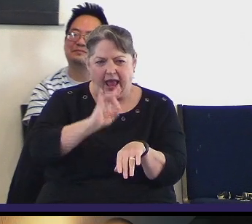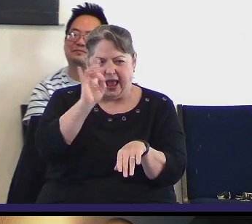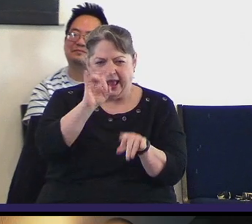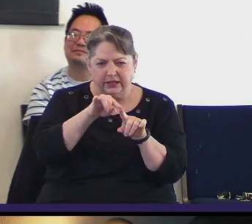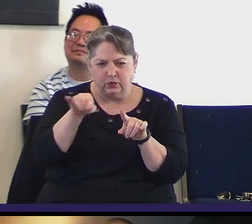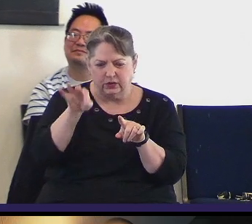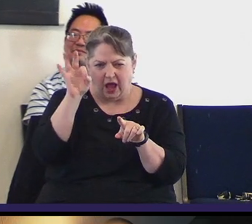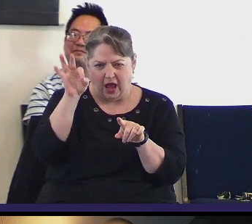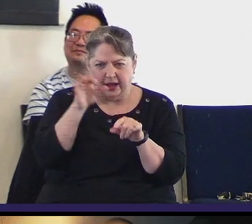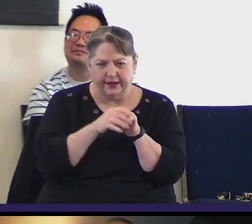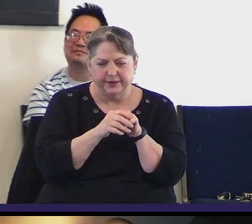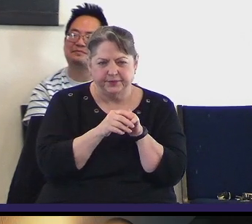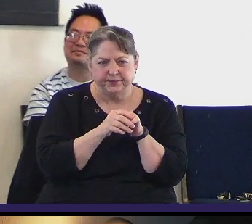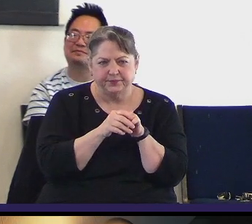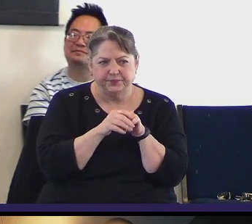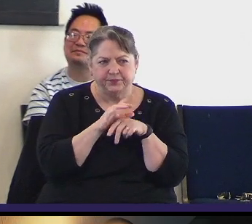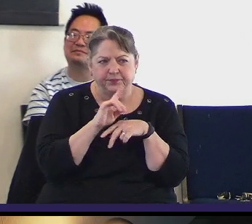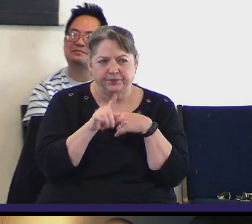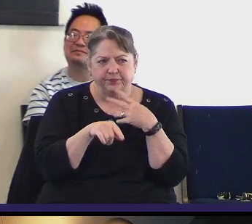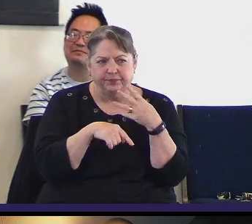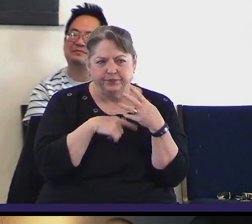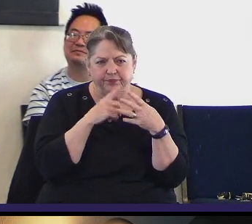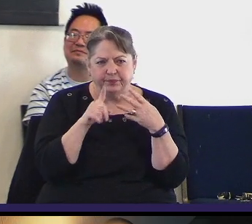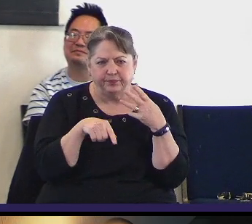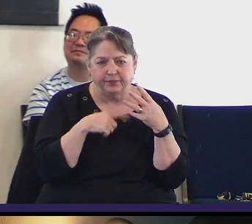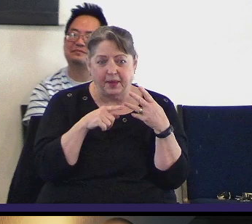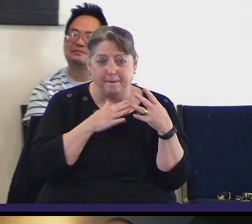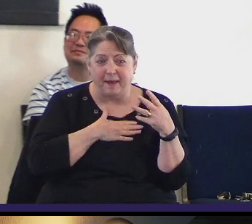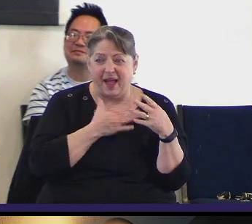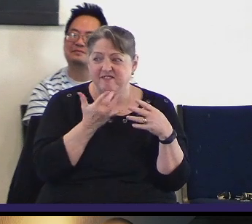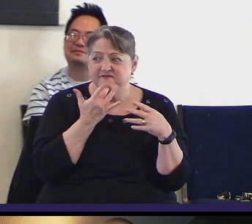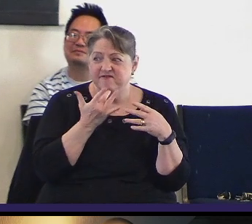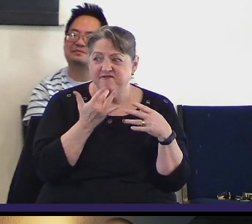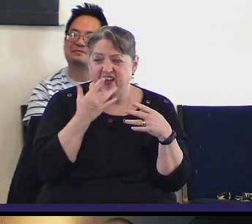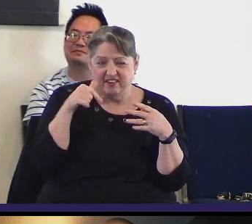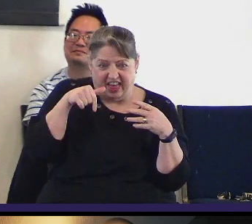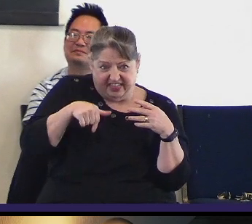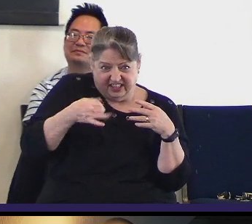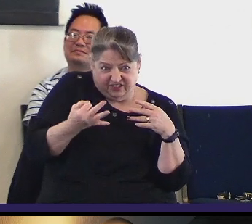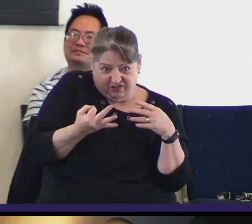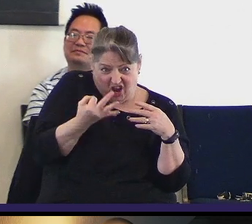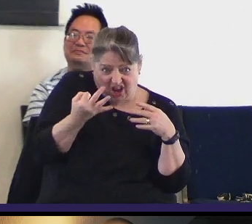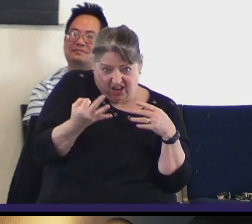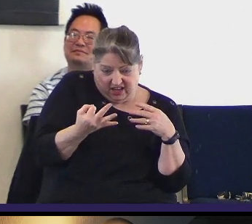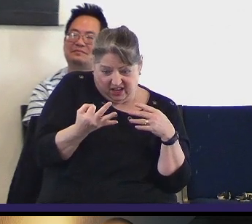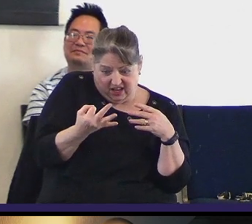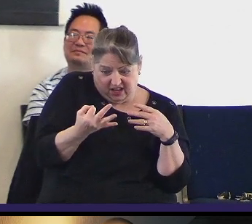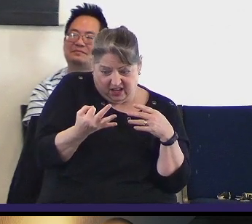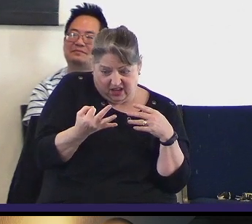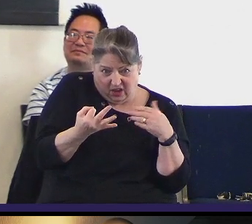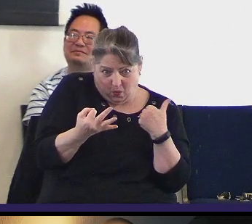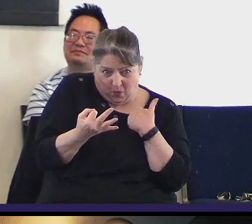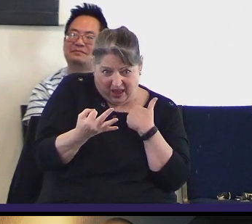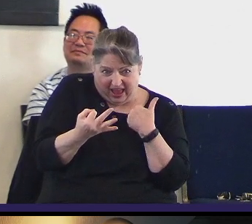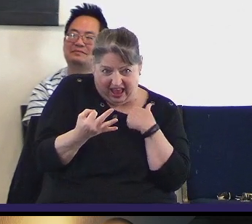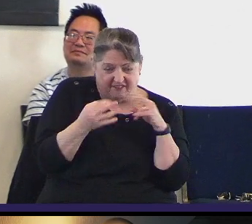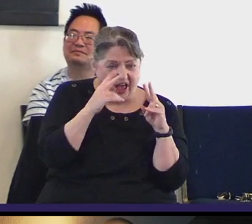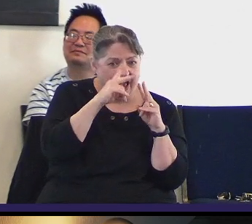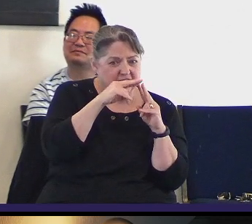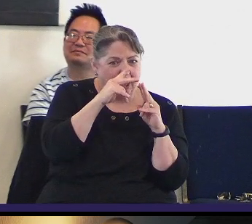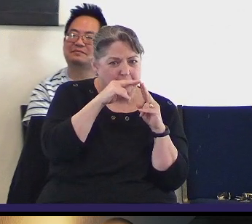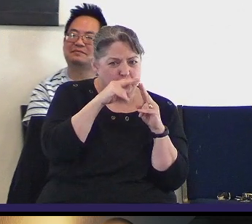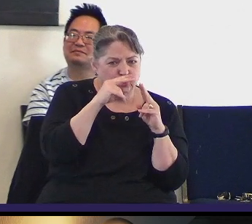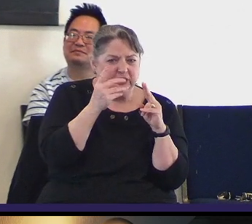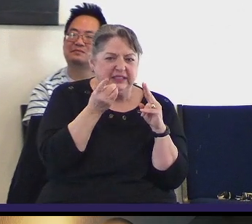9. And my favorite thing is this coming Friday is we have a couple's